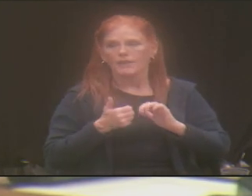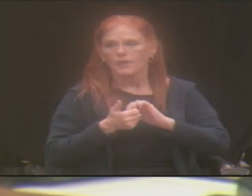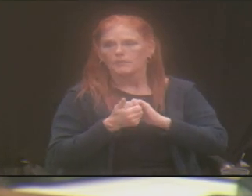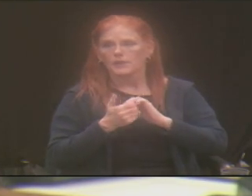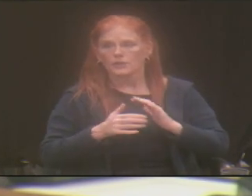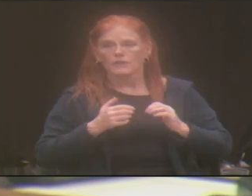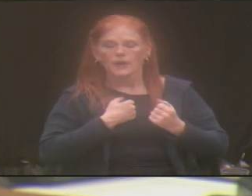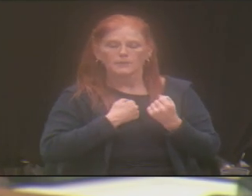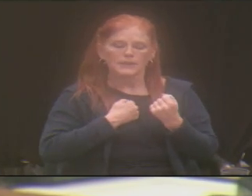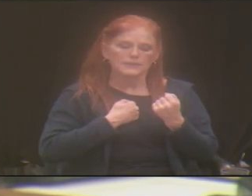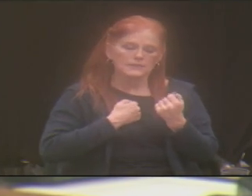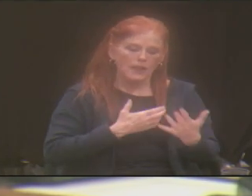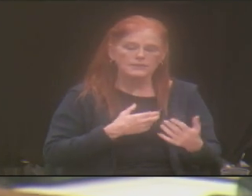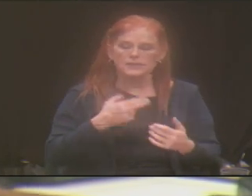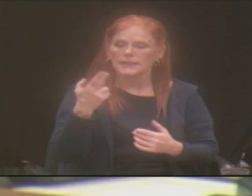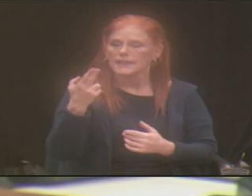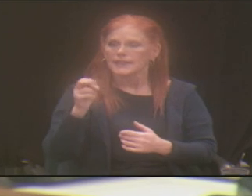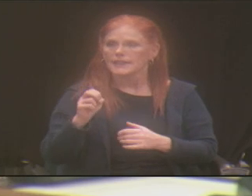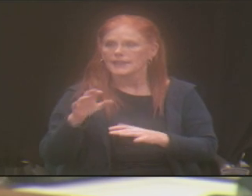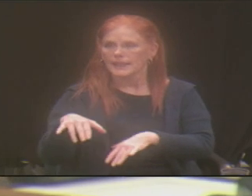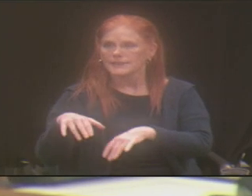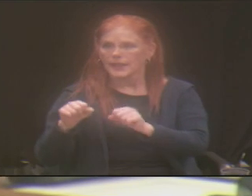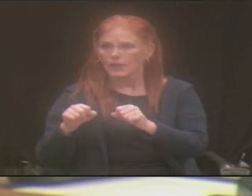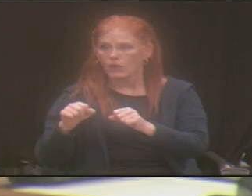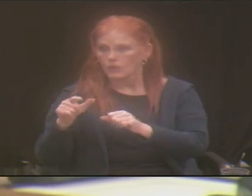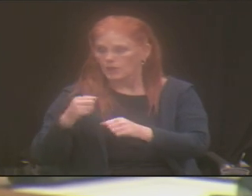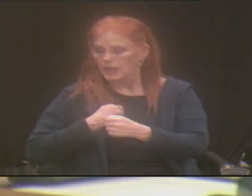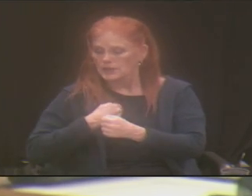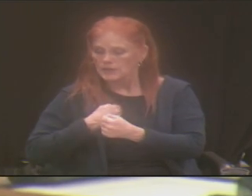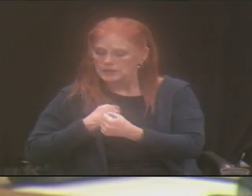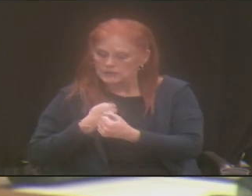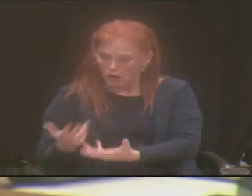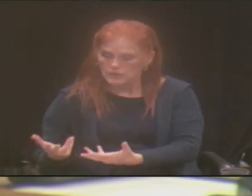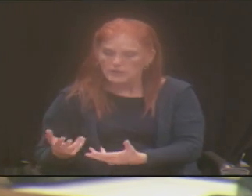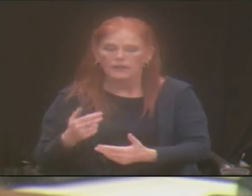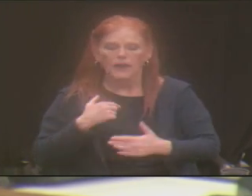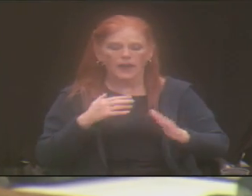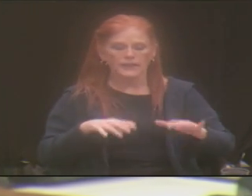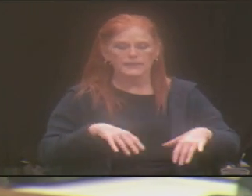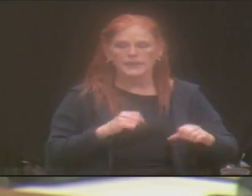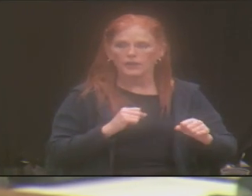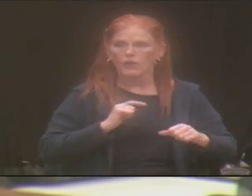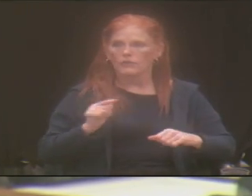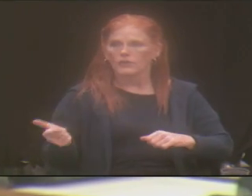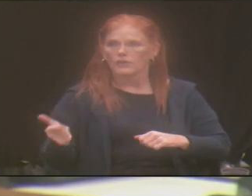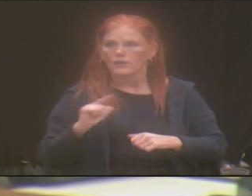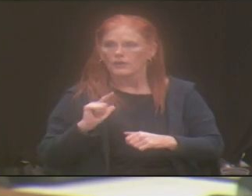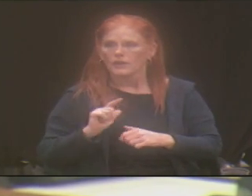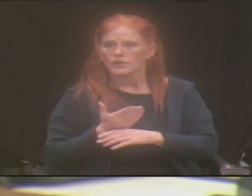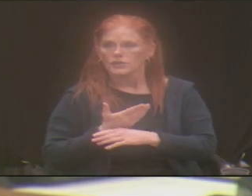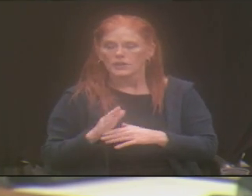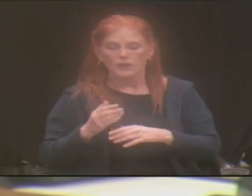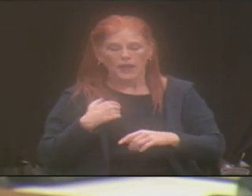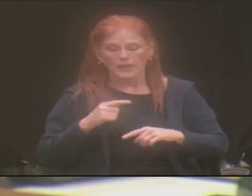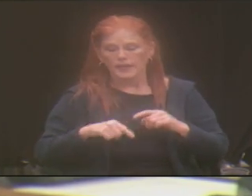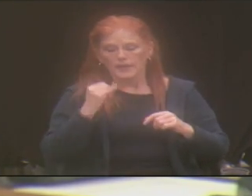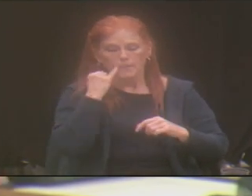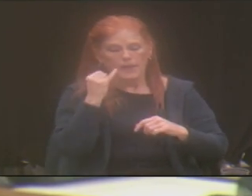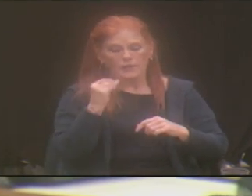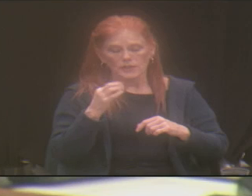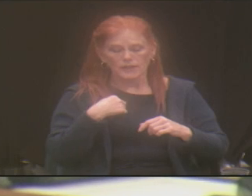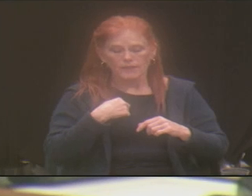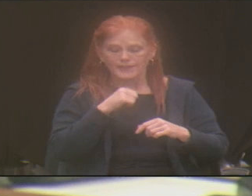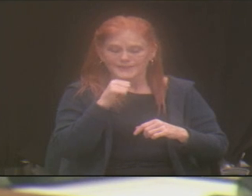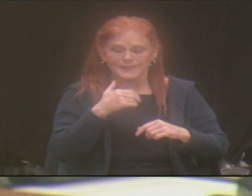I am exhausted, he can take over. And when he's exhausted, I can take over. Right. I can't even imagine if I didn't even have that.